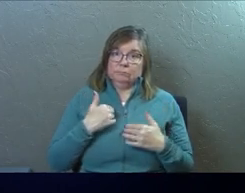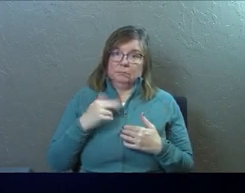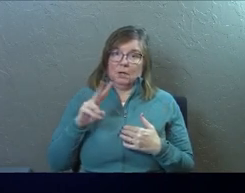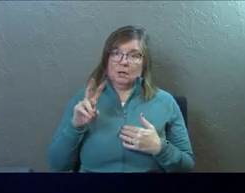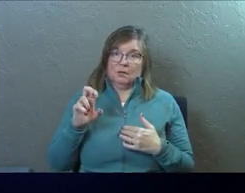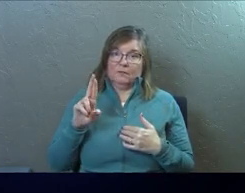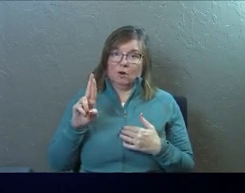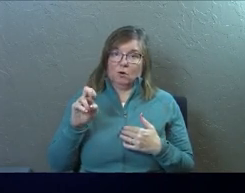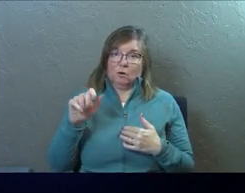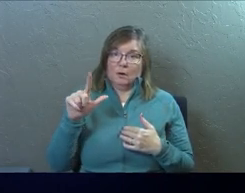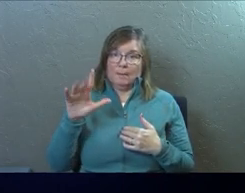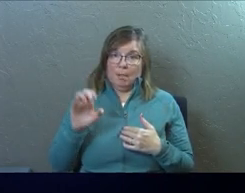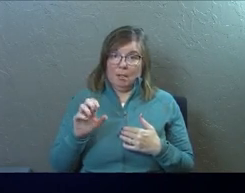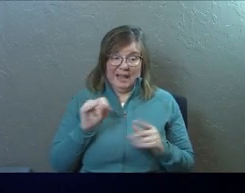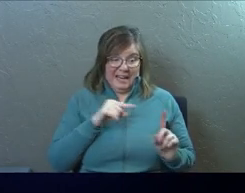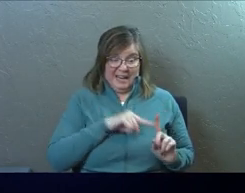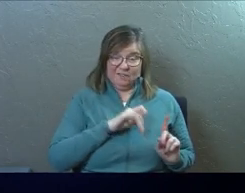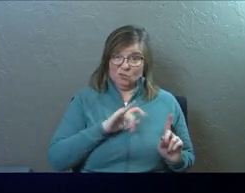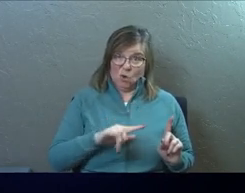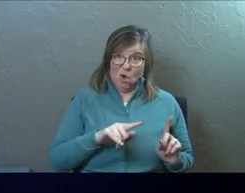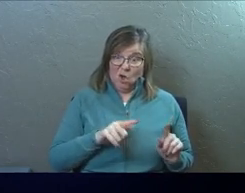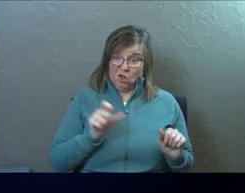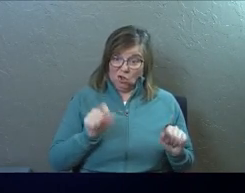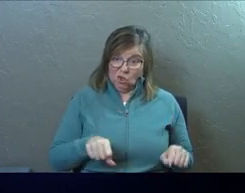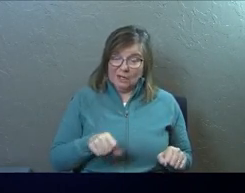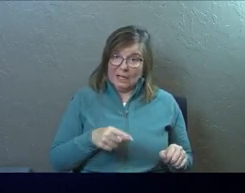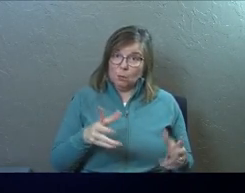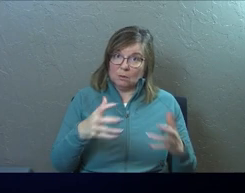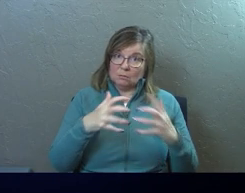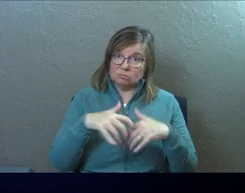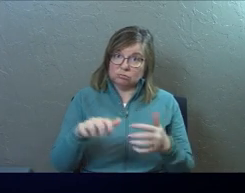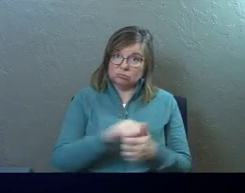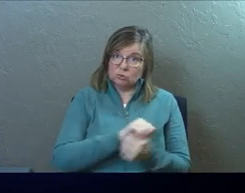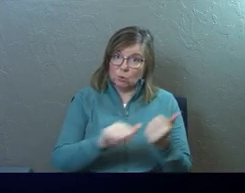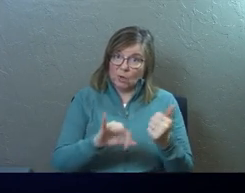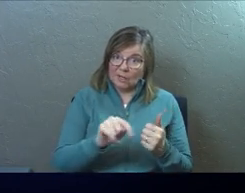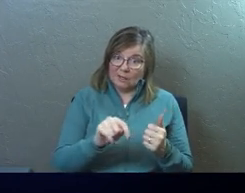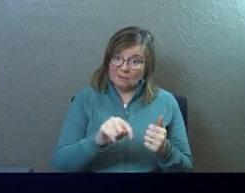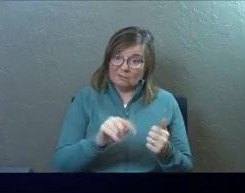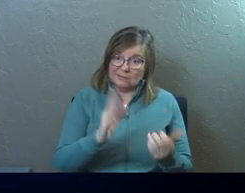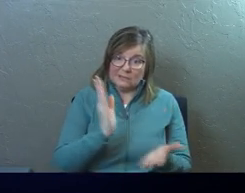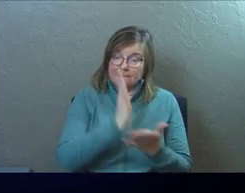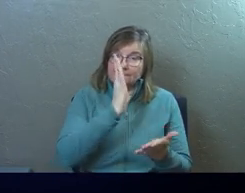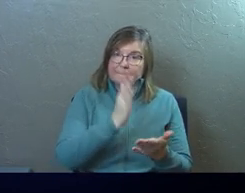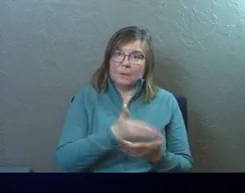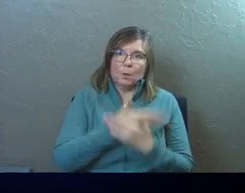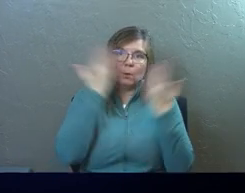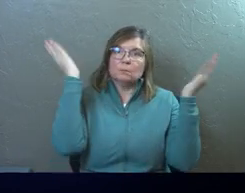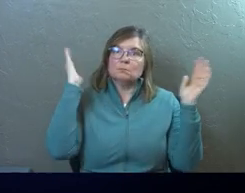And if Saul had had his way, he would have killed it. He would have snuffed it out.